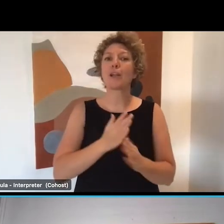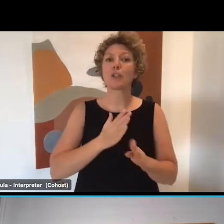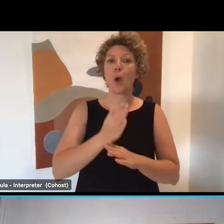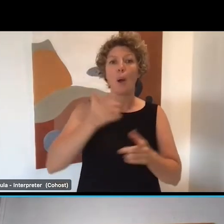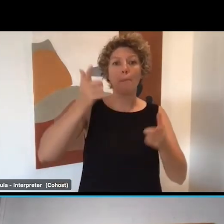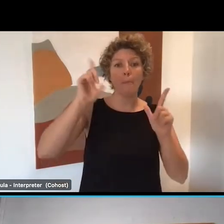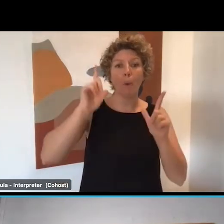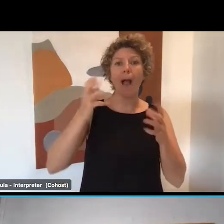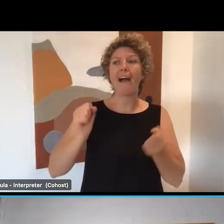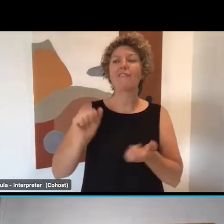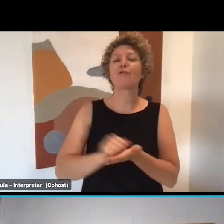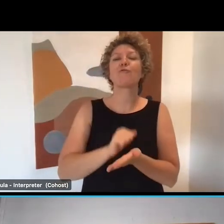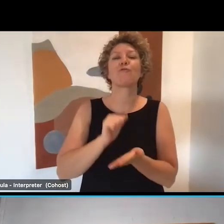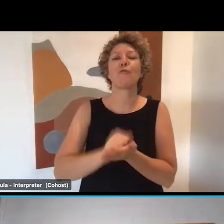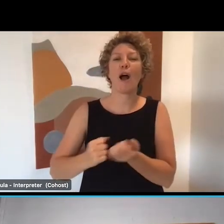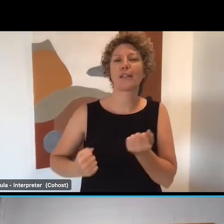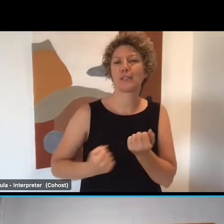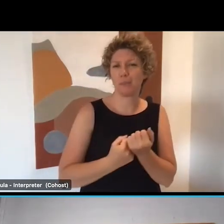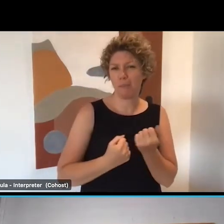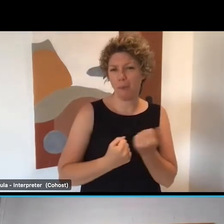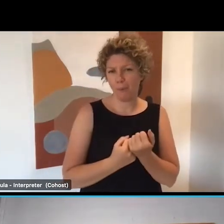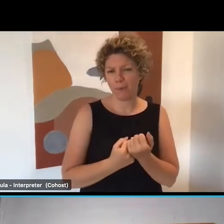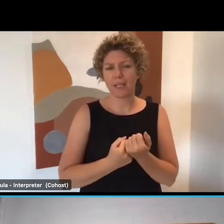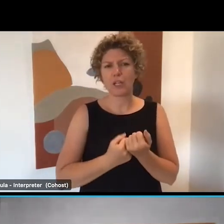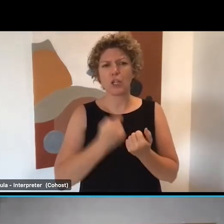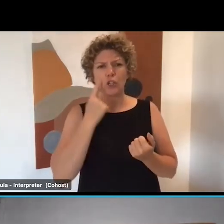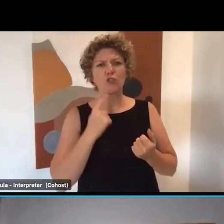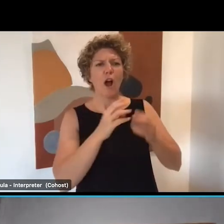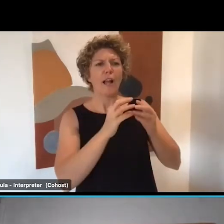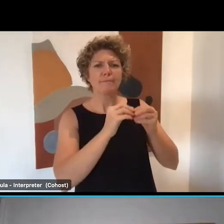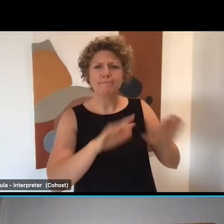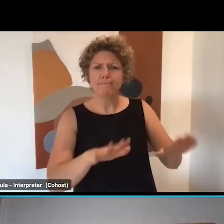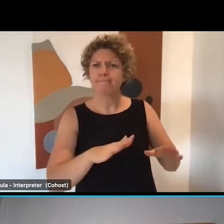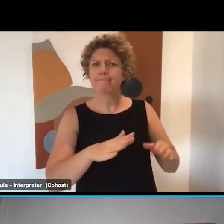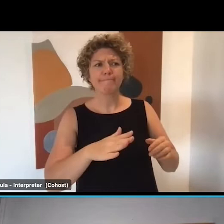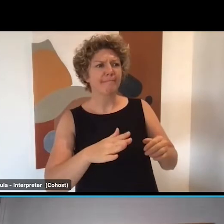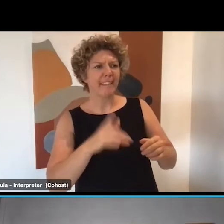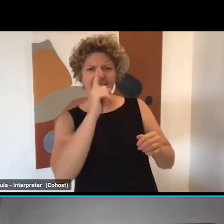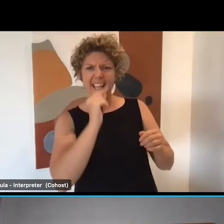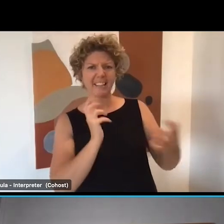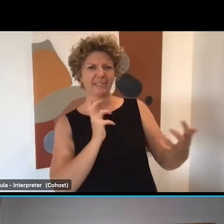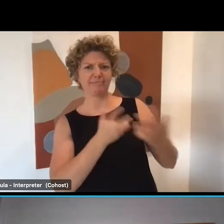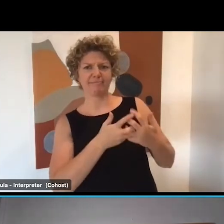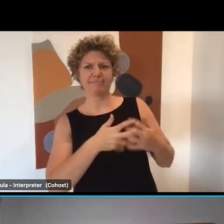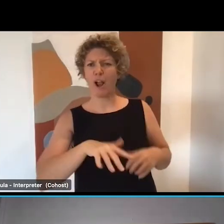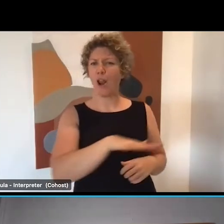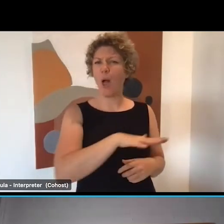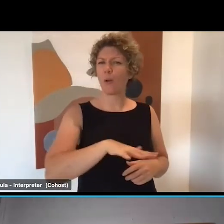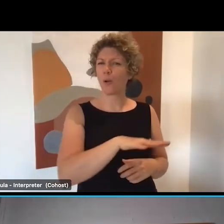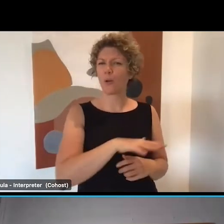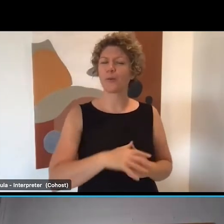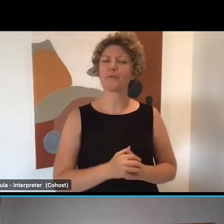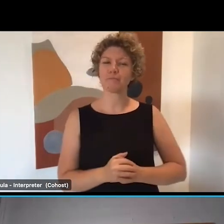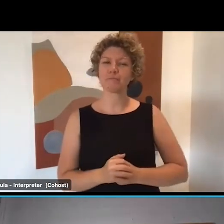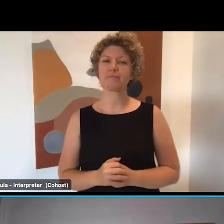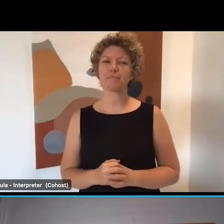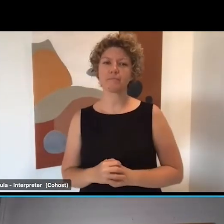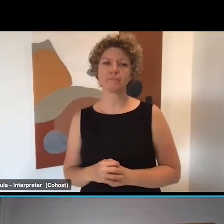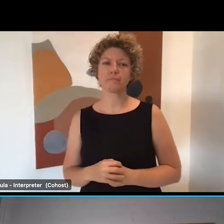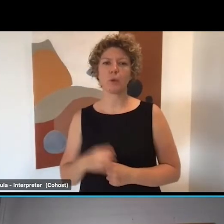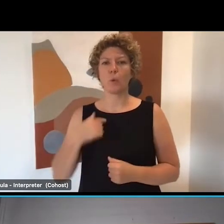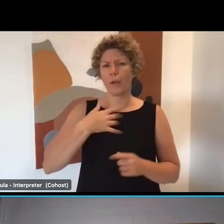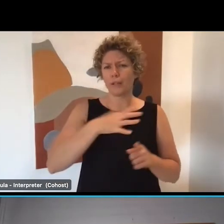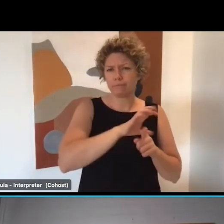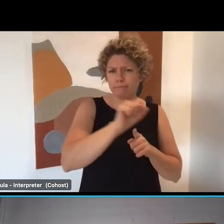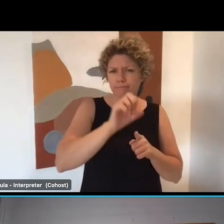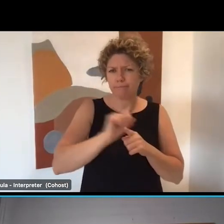at the right time through solutions focused local on the ground engagement. We identify need as well as opportunities,